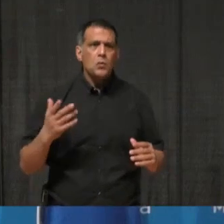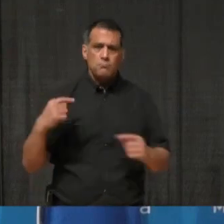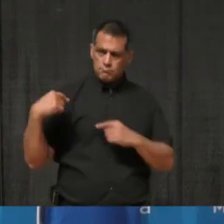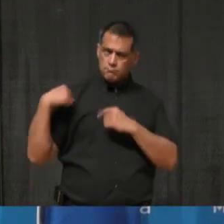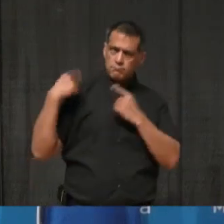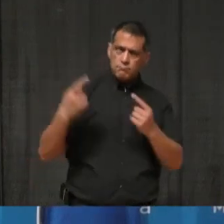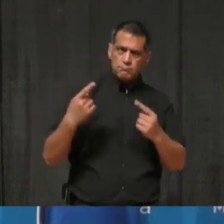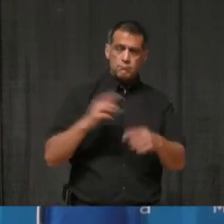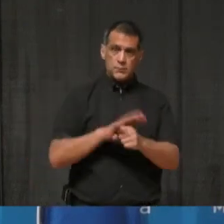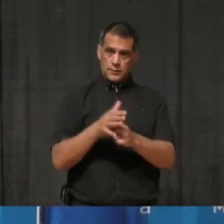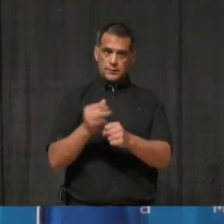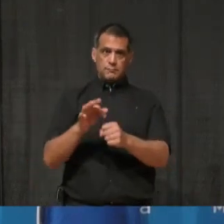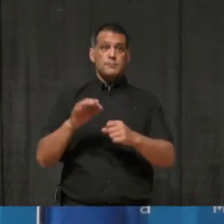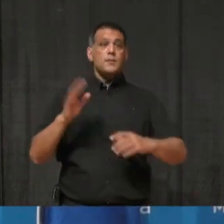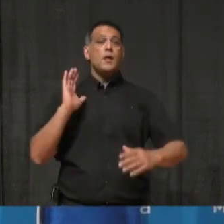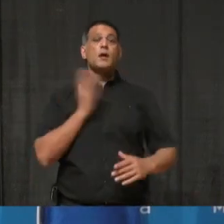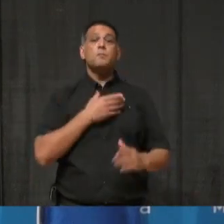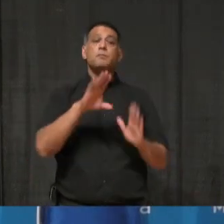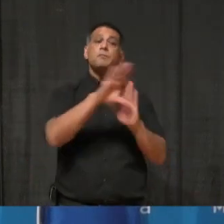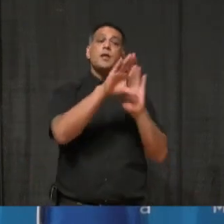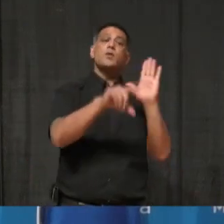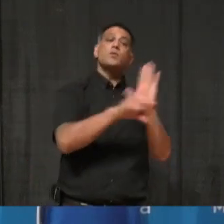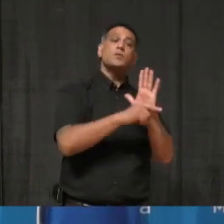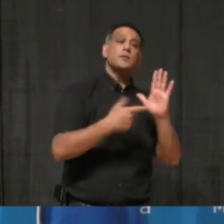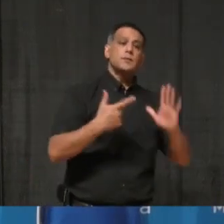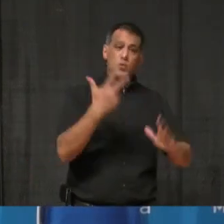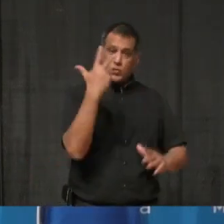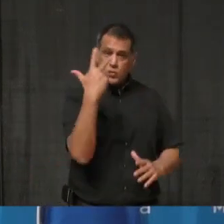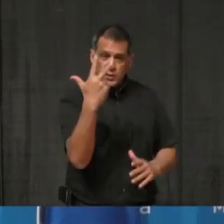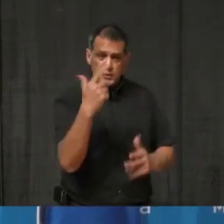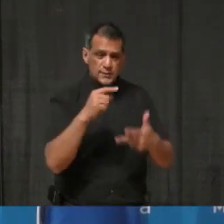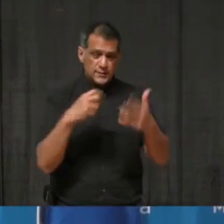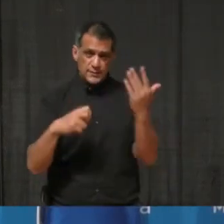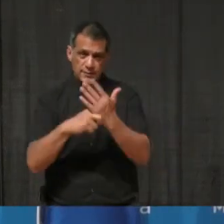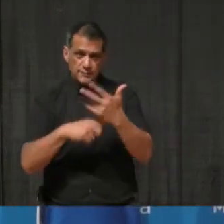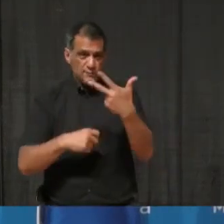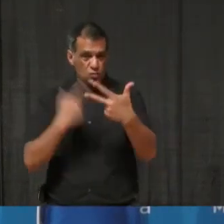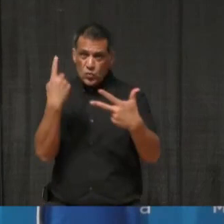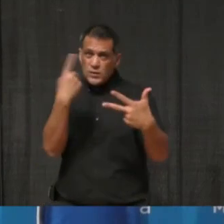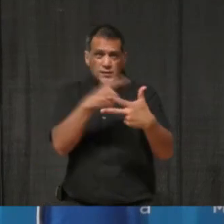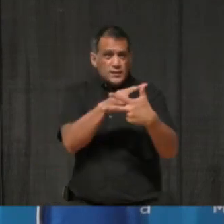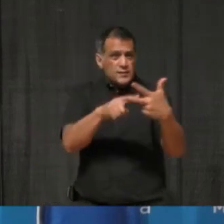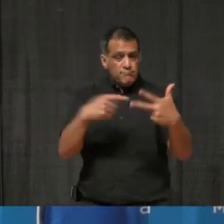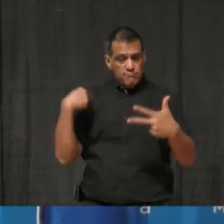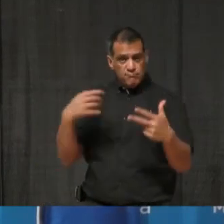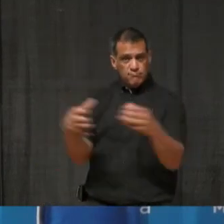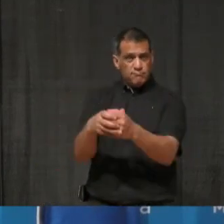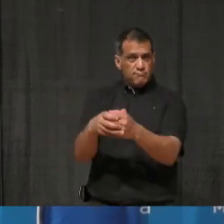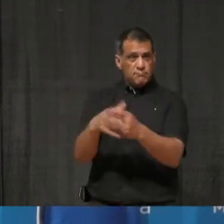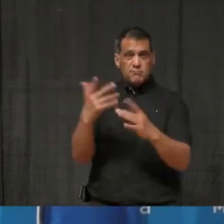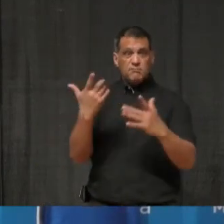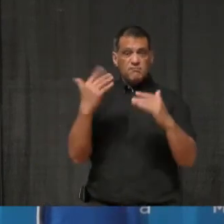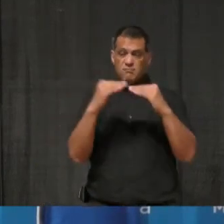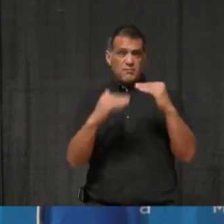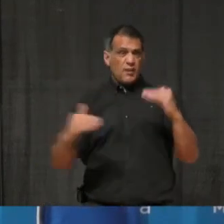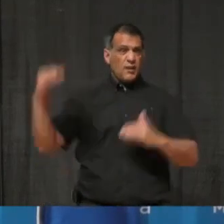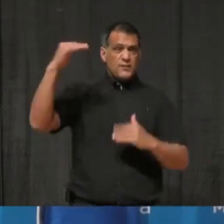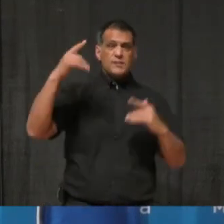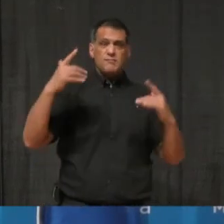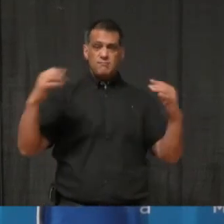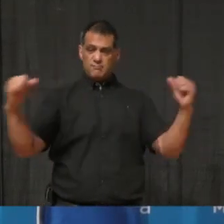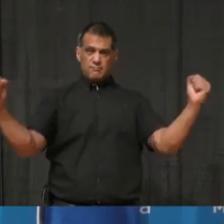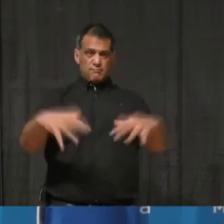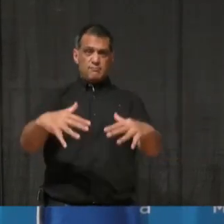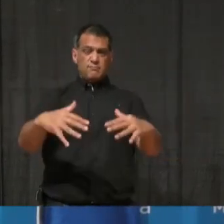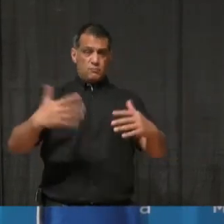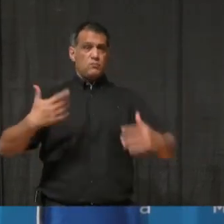Our bylaw officers issued only three tickets to residents for gathering in numbers above the provincial guidelines. I want